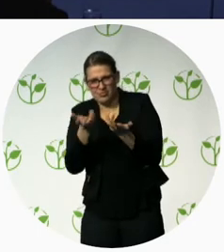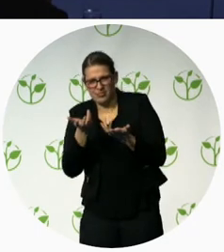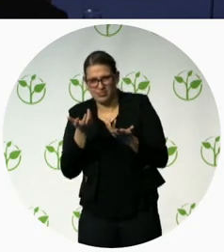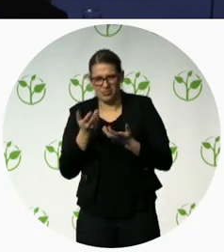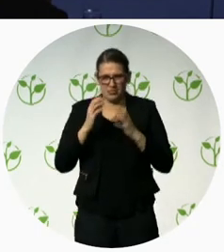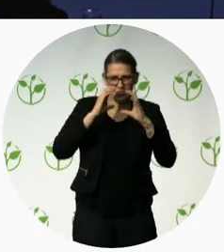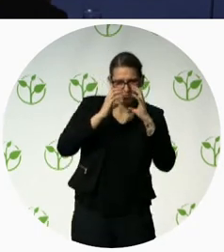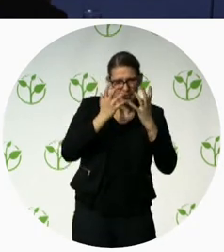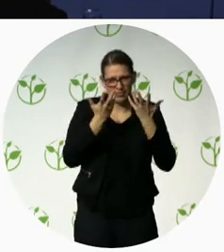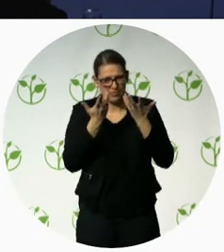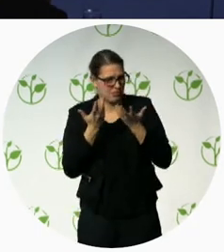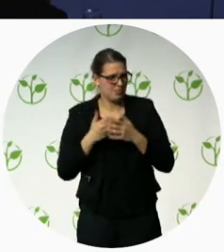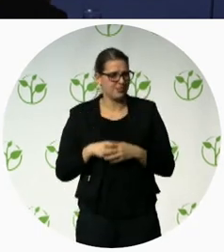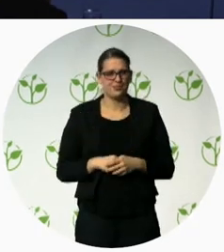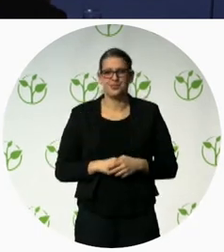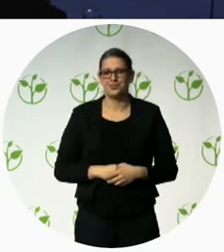thank you